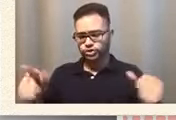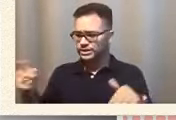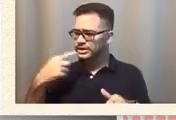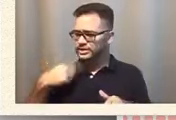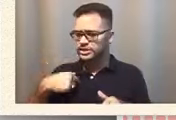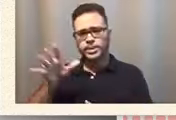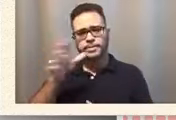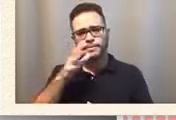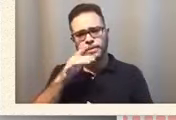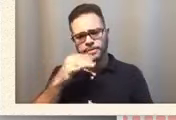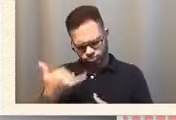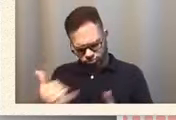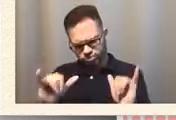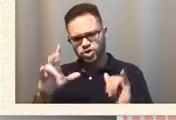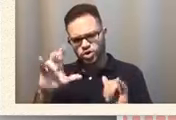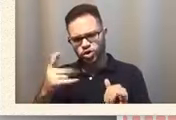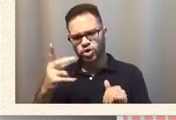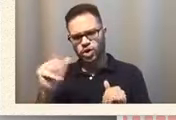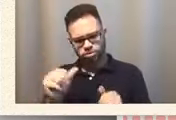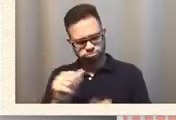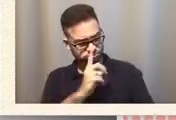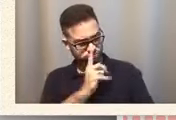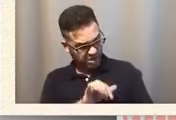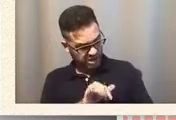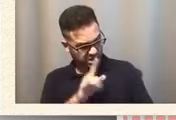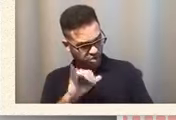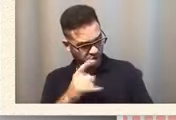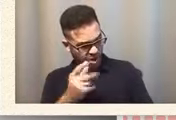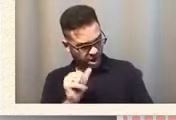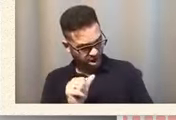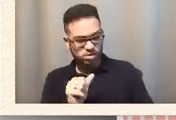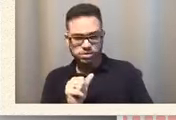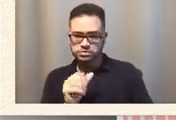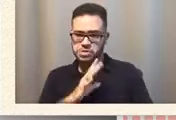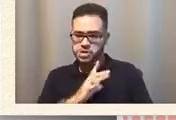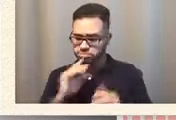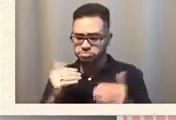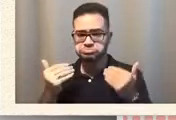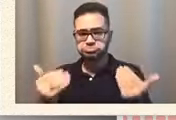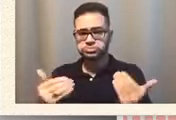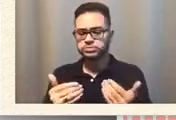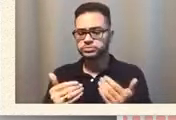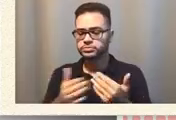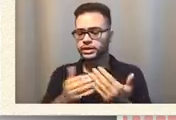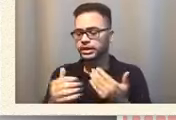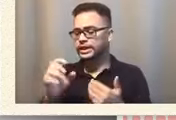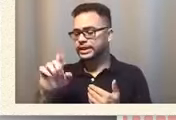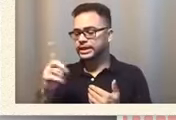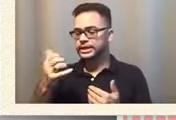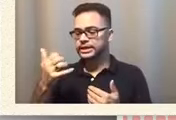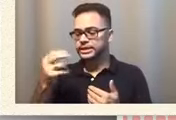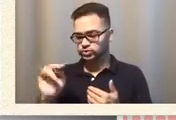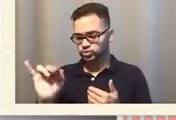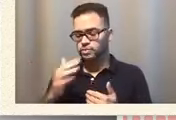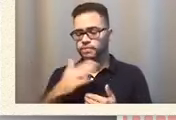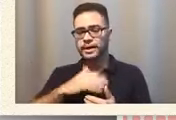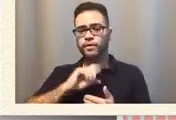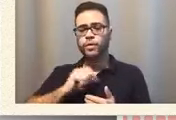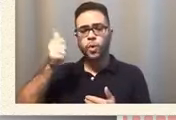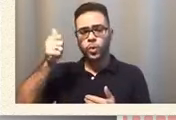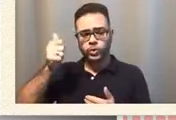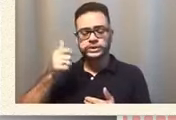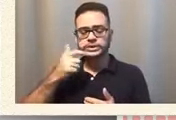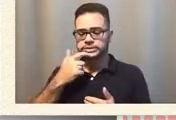really yoga okay let's do it even my even eating who's you know my oldest he's like yoga and he